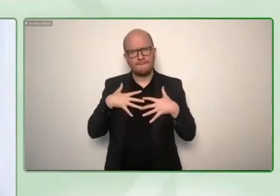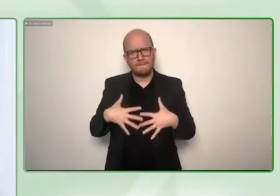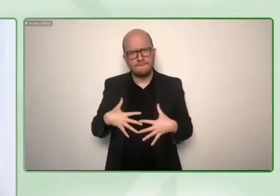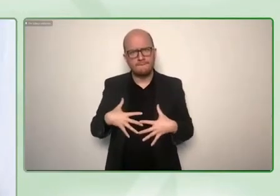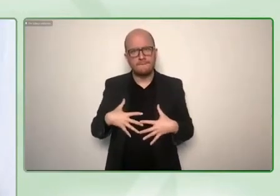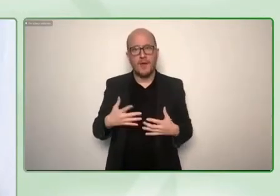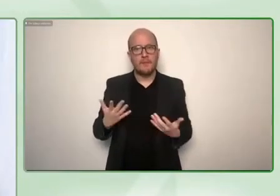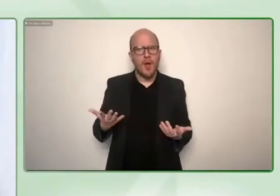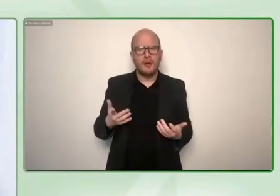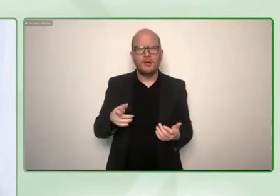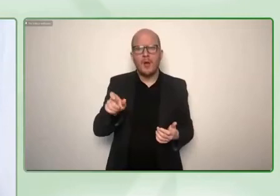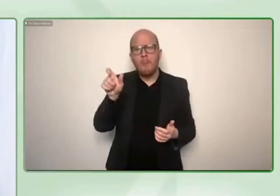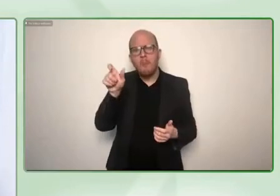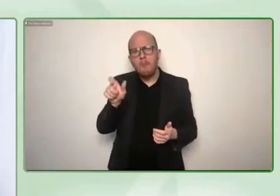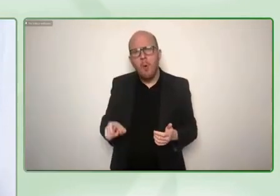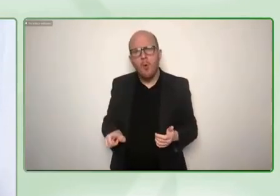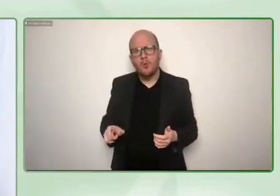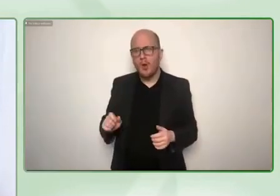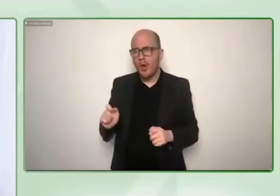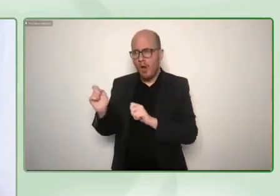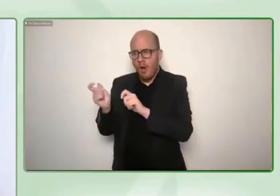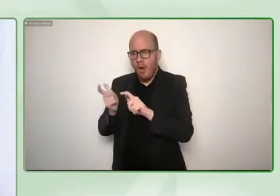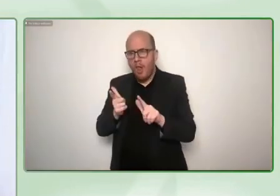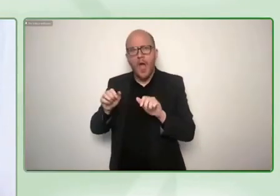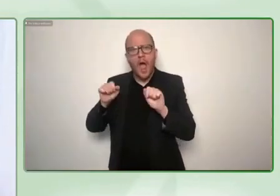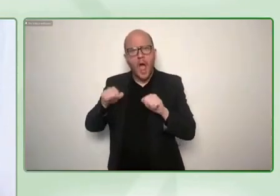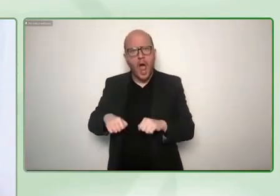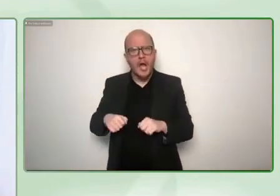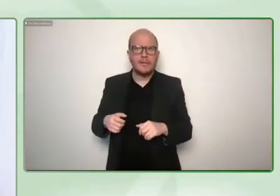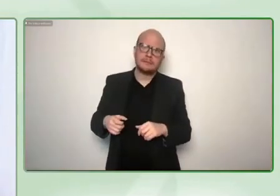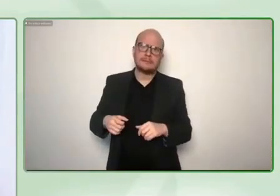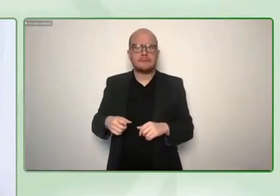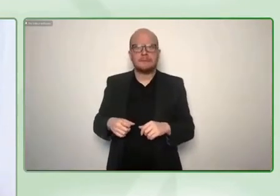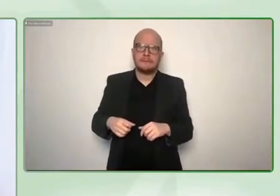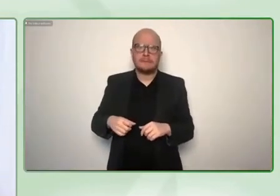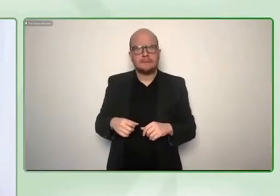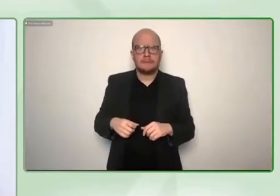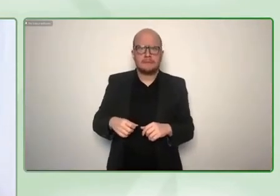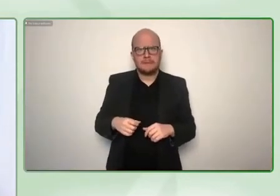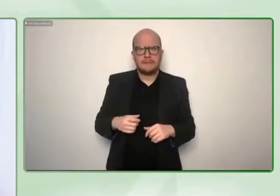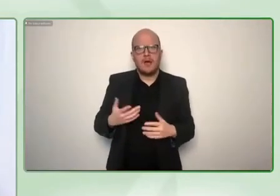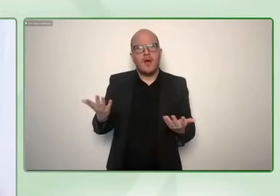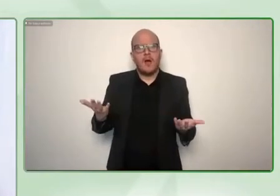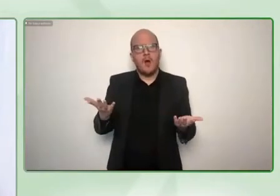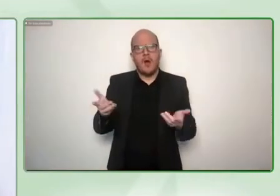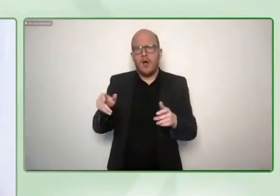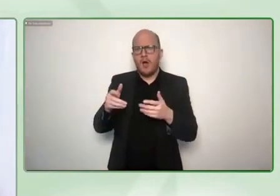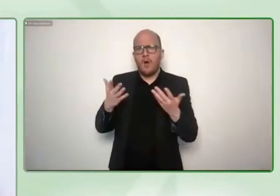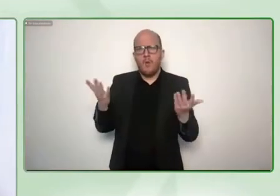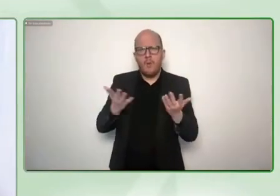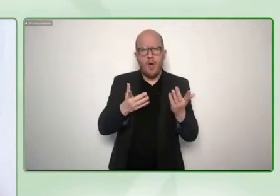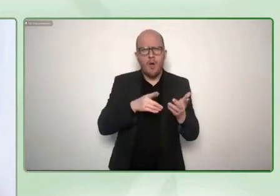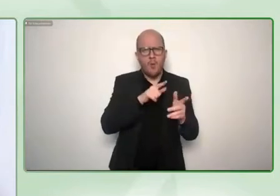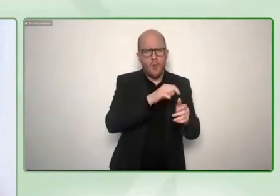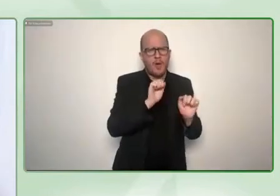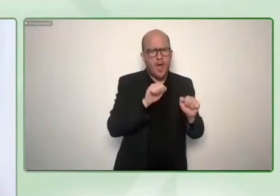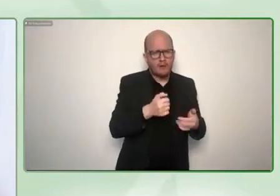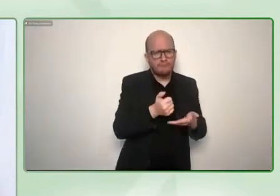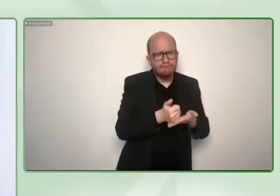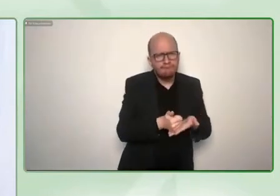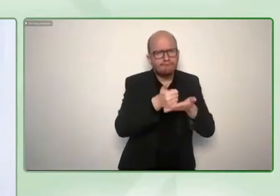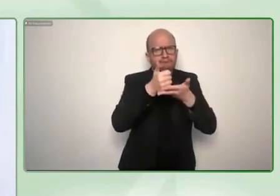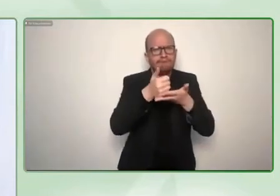works uh but they may be overstretched when they try to go international would you have some some some uh suggestion or some